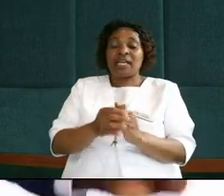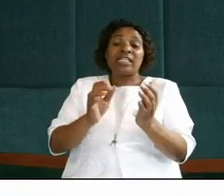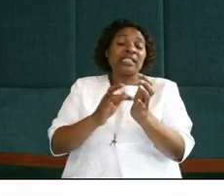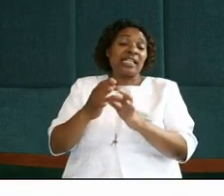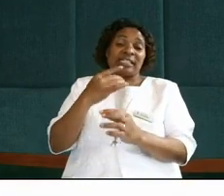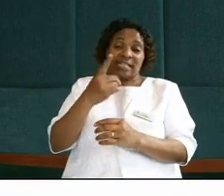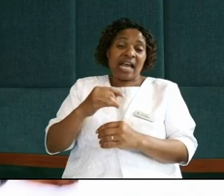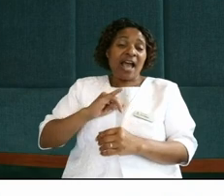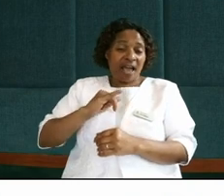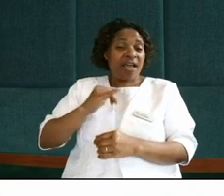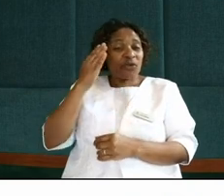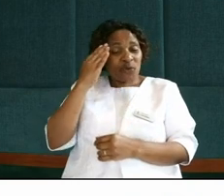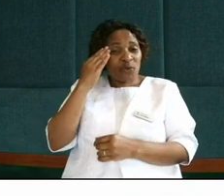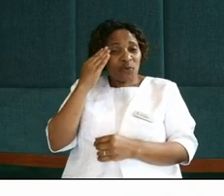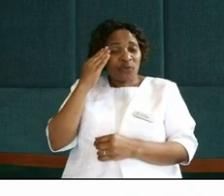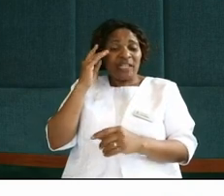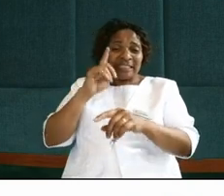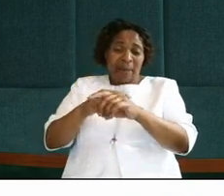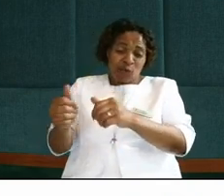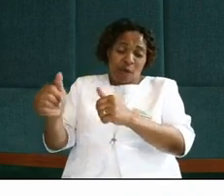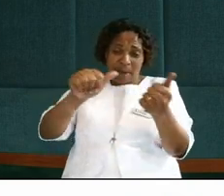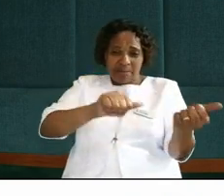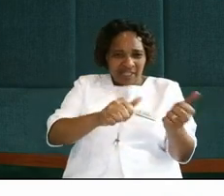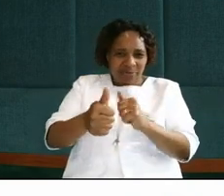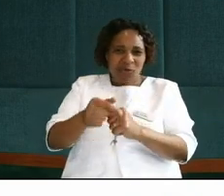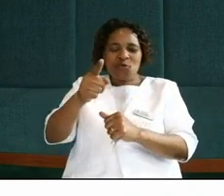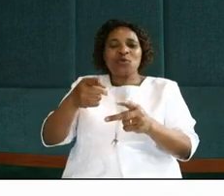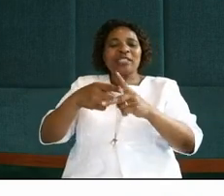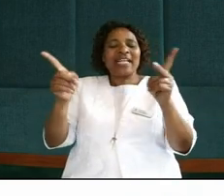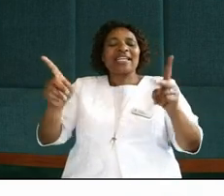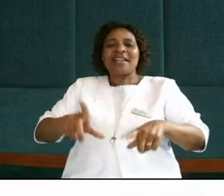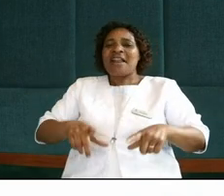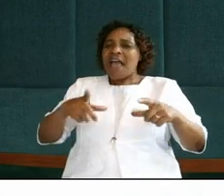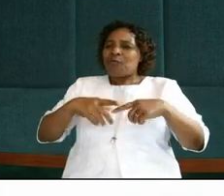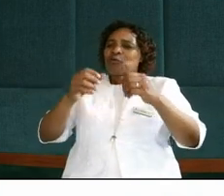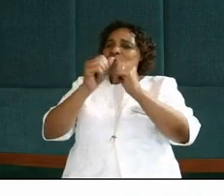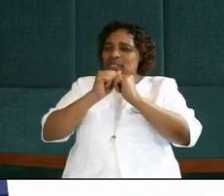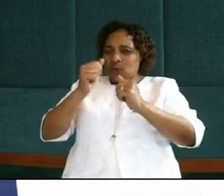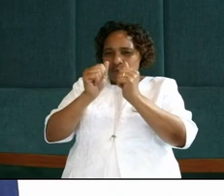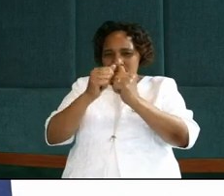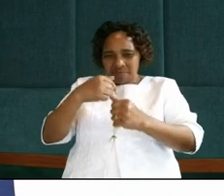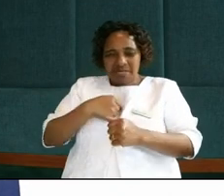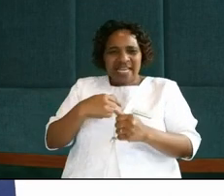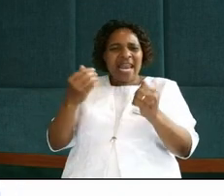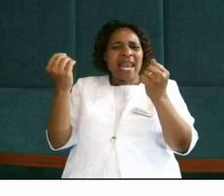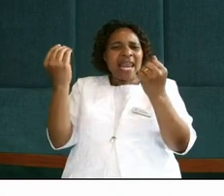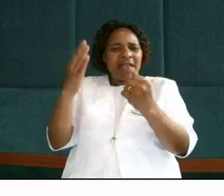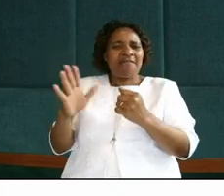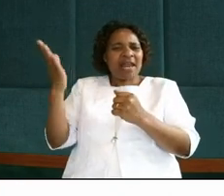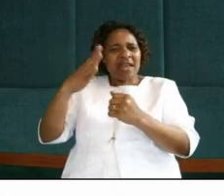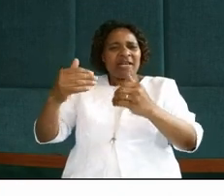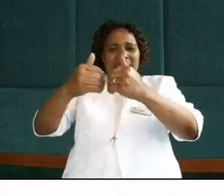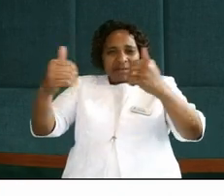says, I know, since the day you were baptized, you began your life with me. You were never isolated from